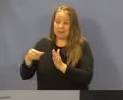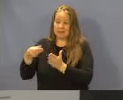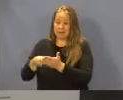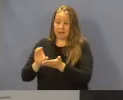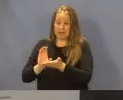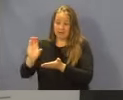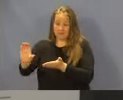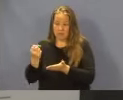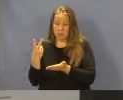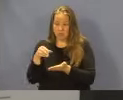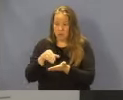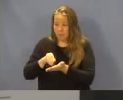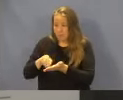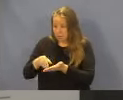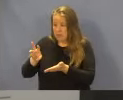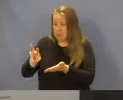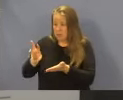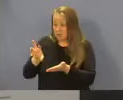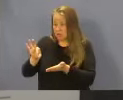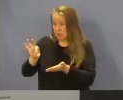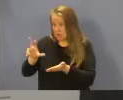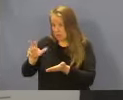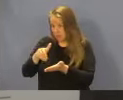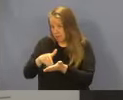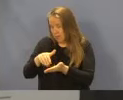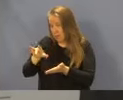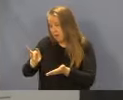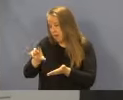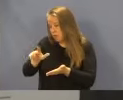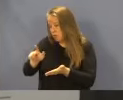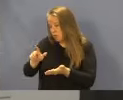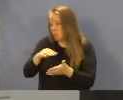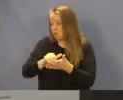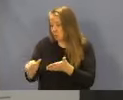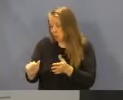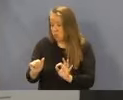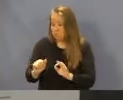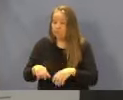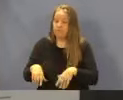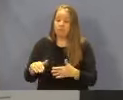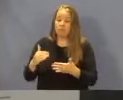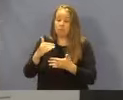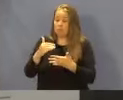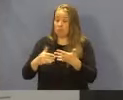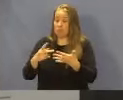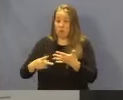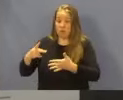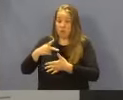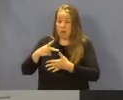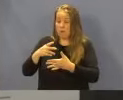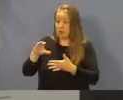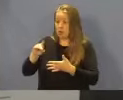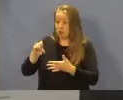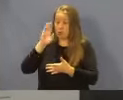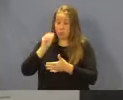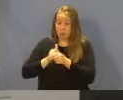$12,693,821. The following primary care codes would